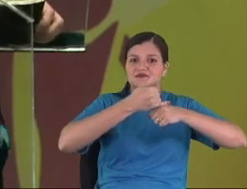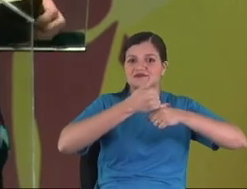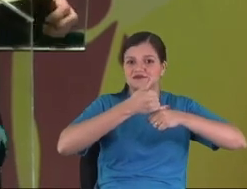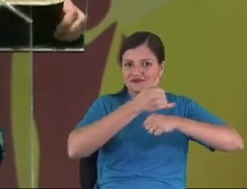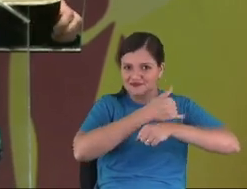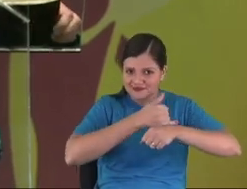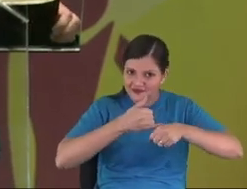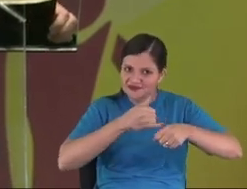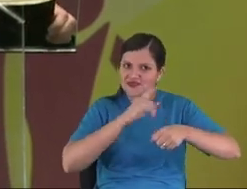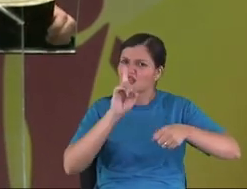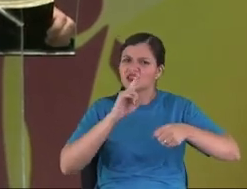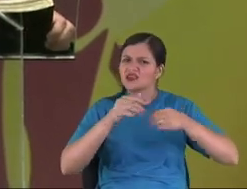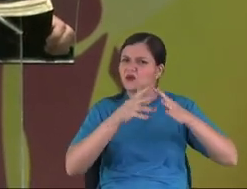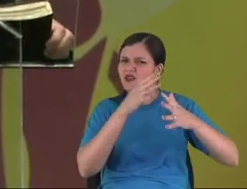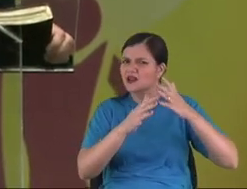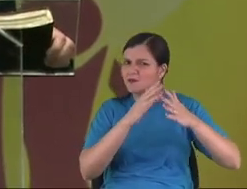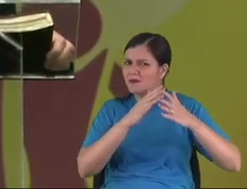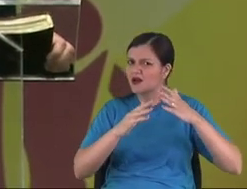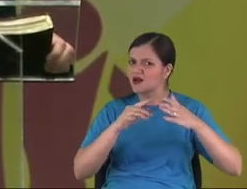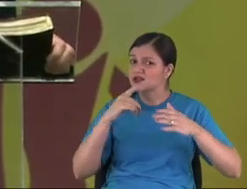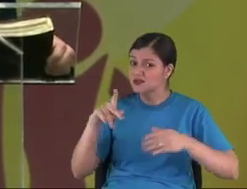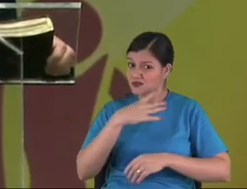to the son's life,